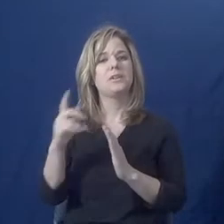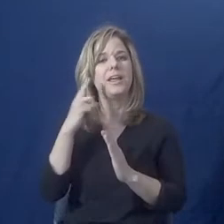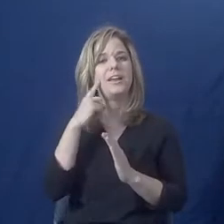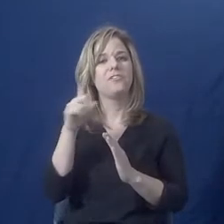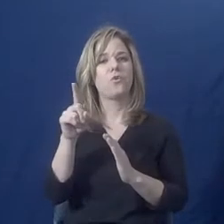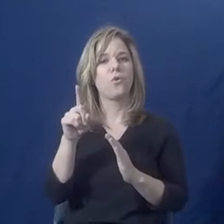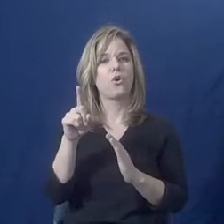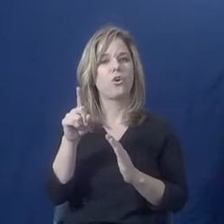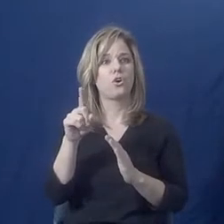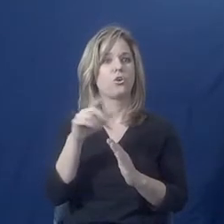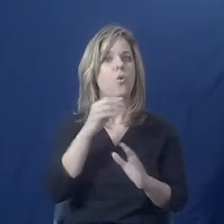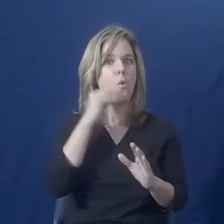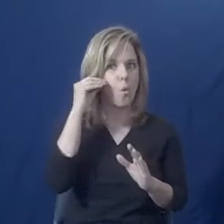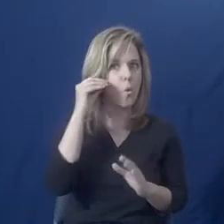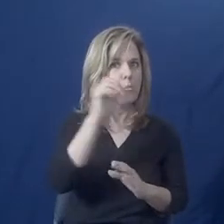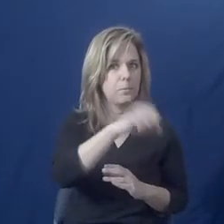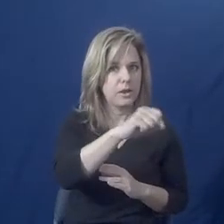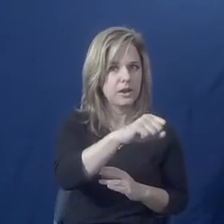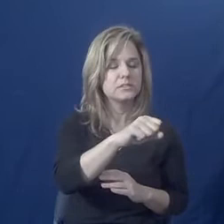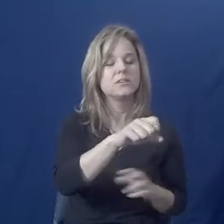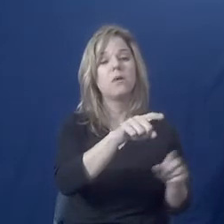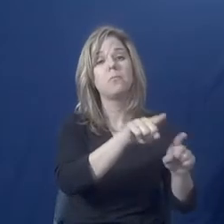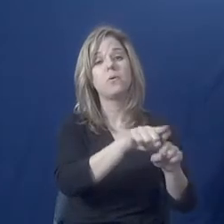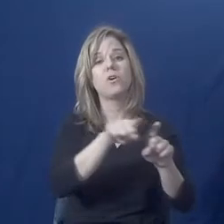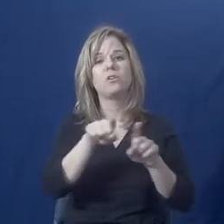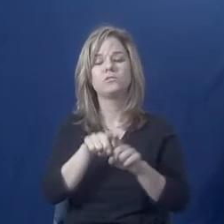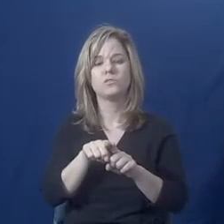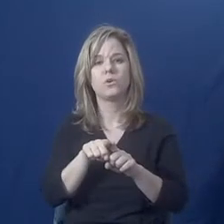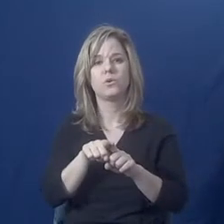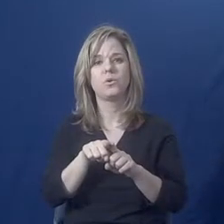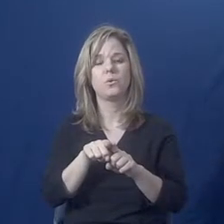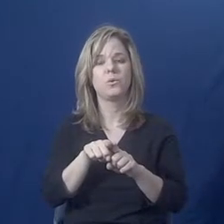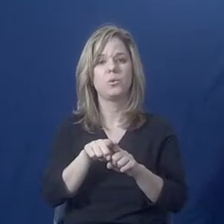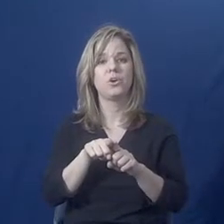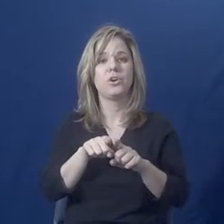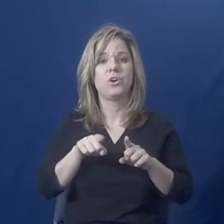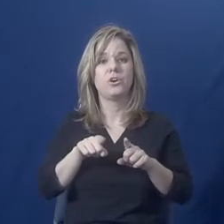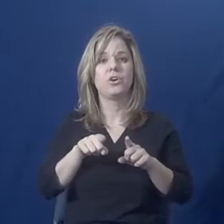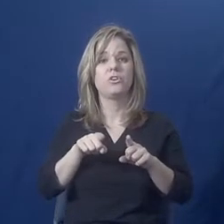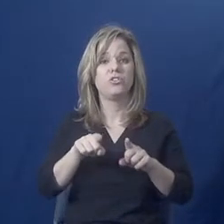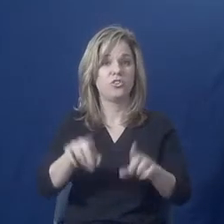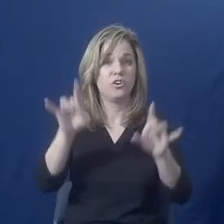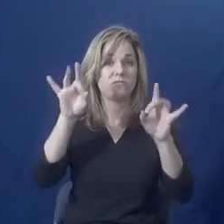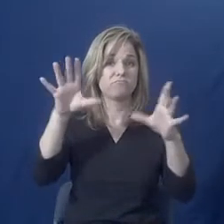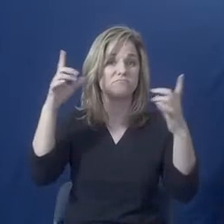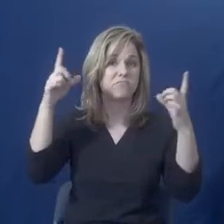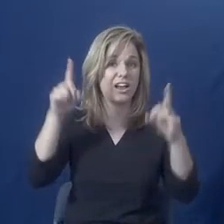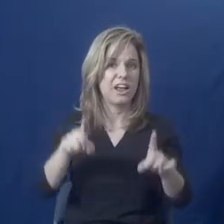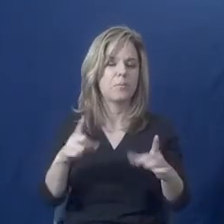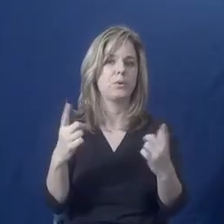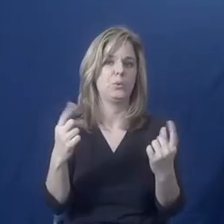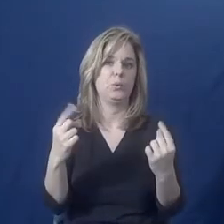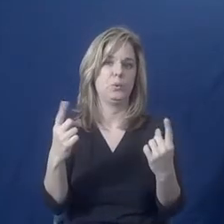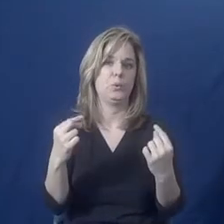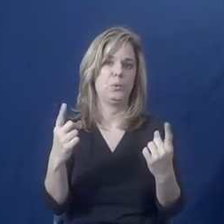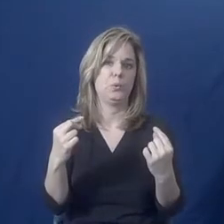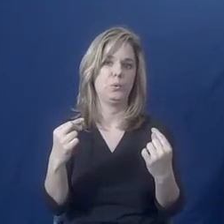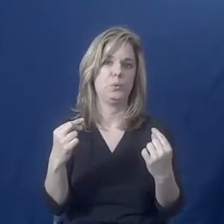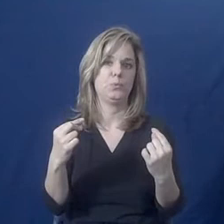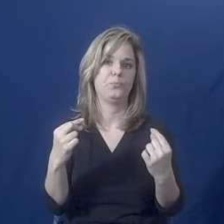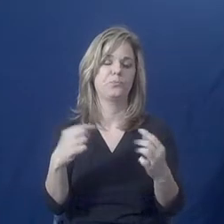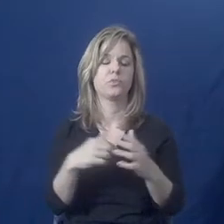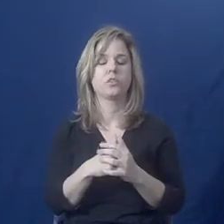at home, but what are you going to do during a violent incident? So if abuse is